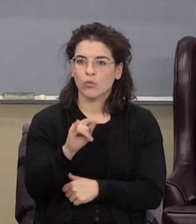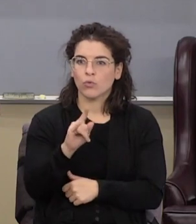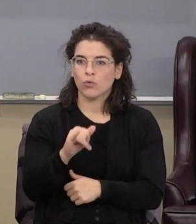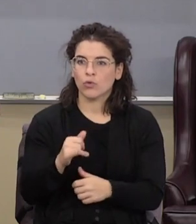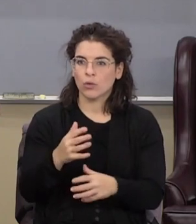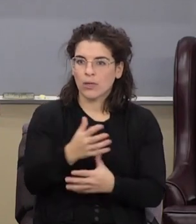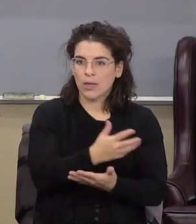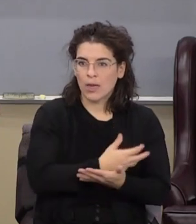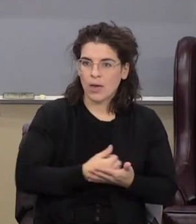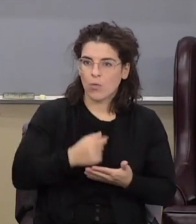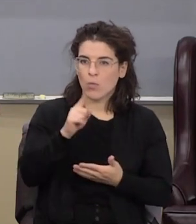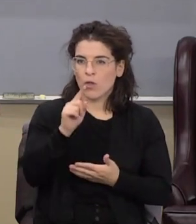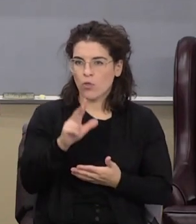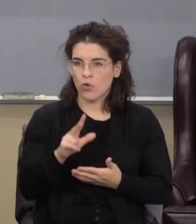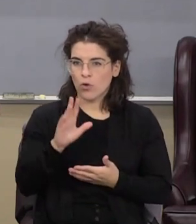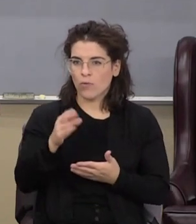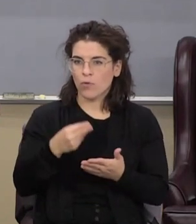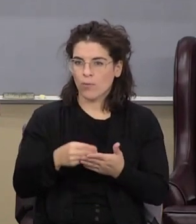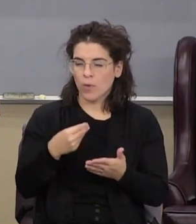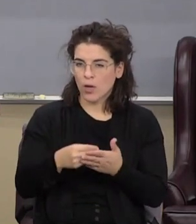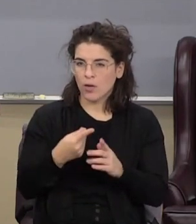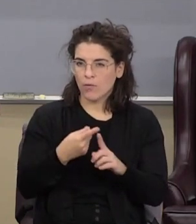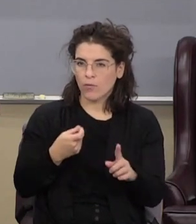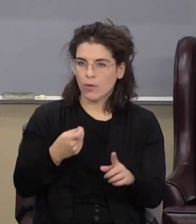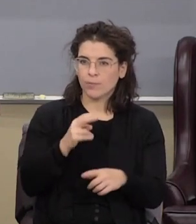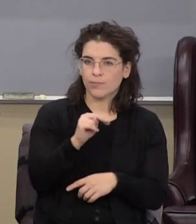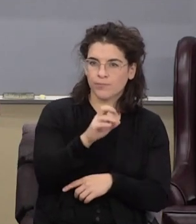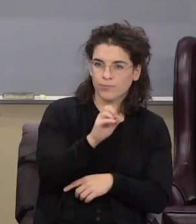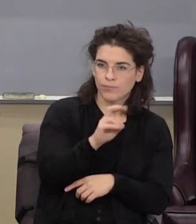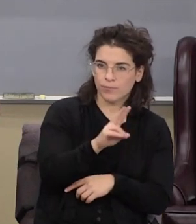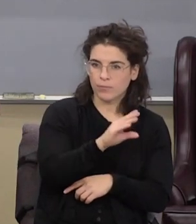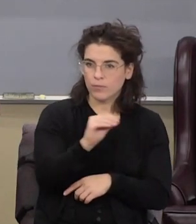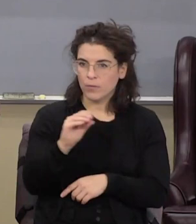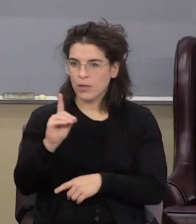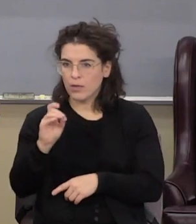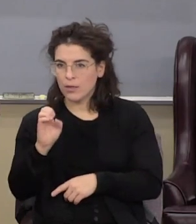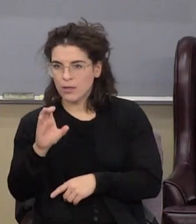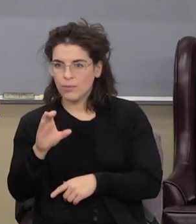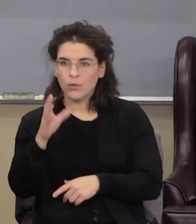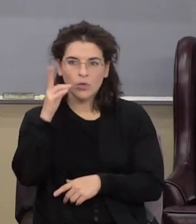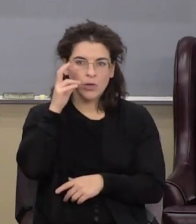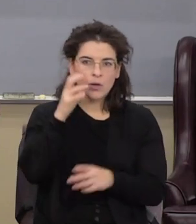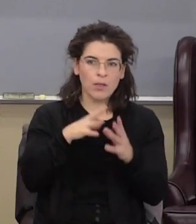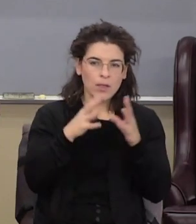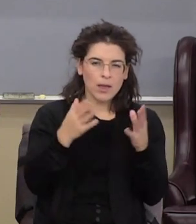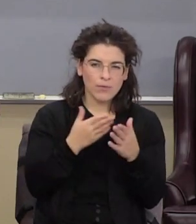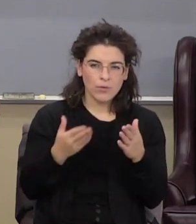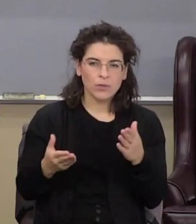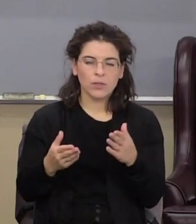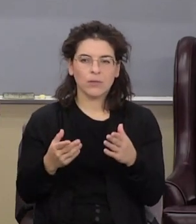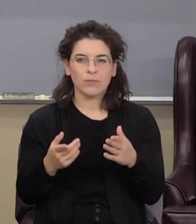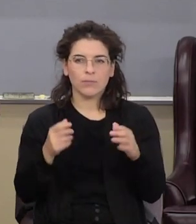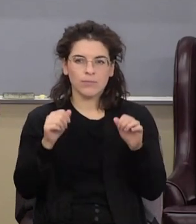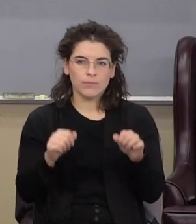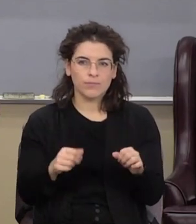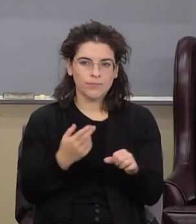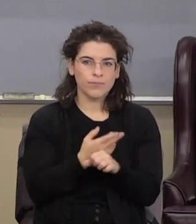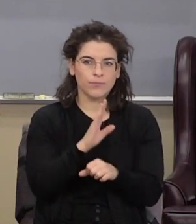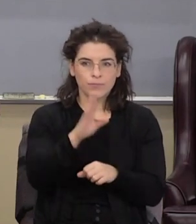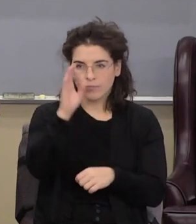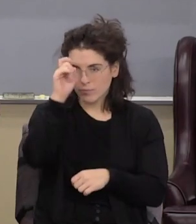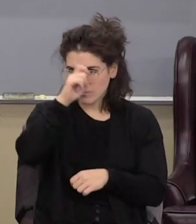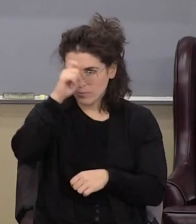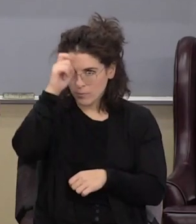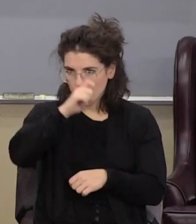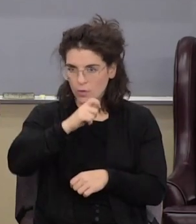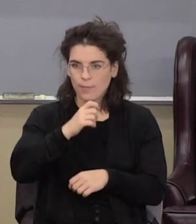third of their income in November or December of the year. And I know you'll hear a lot of those kind of things, and you can use your own wisdom